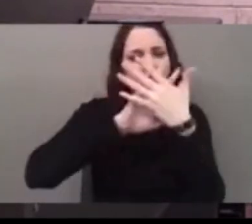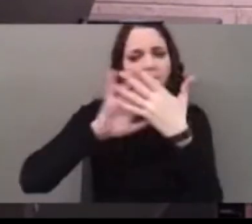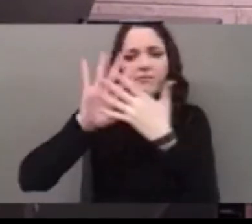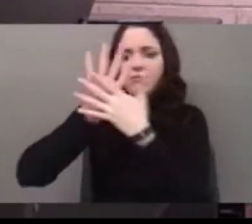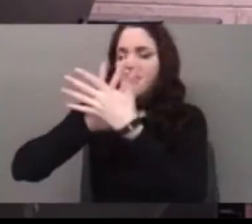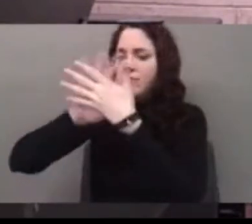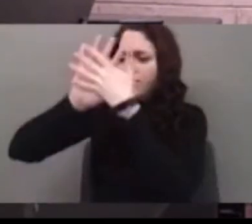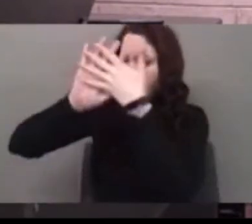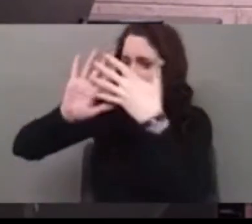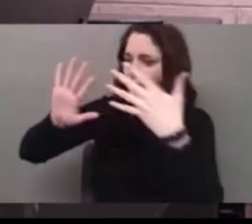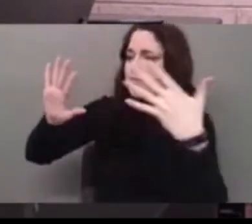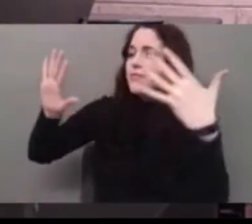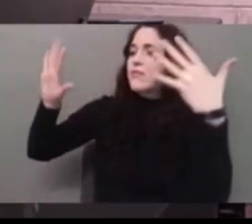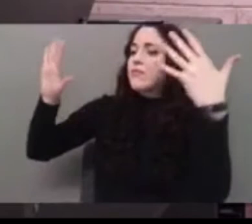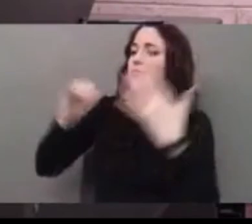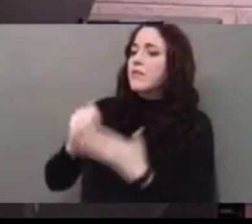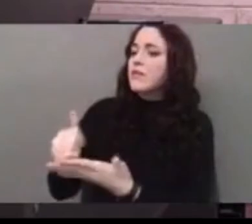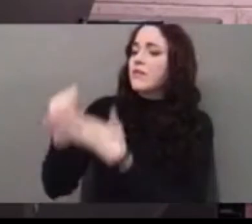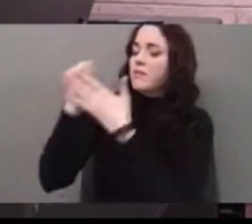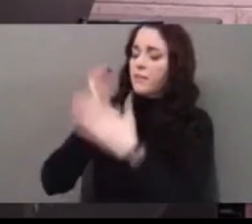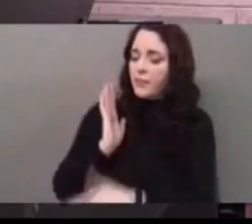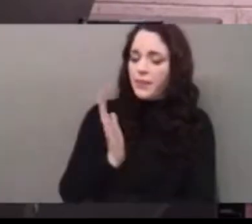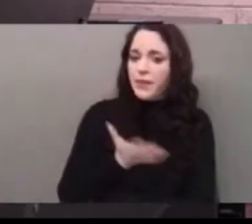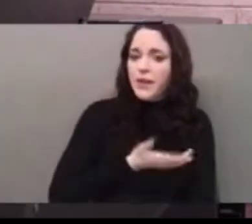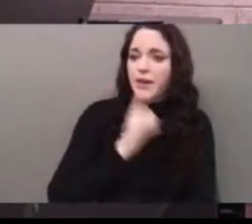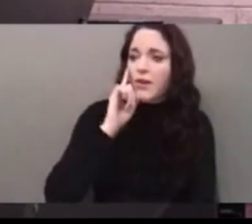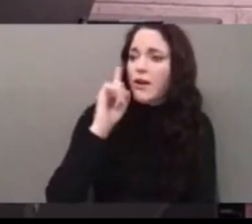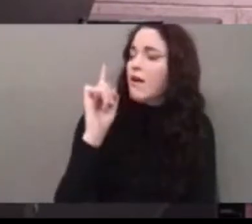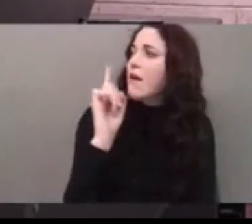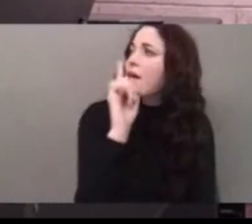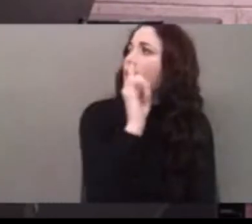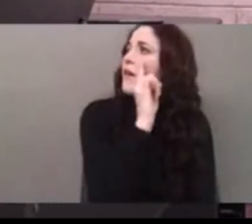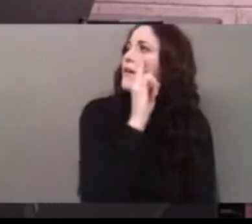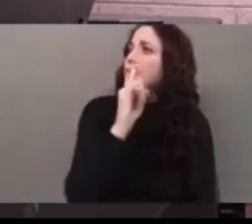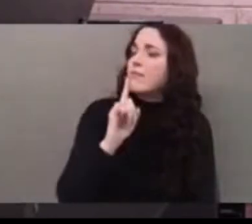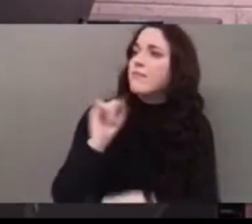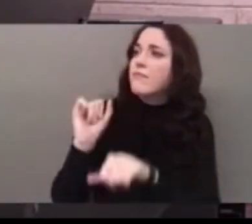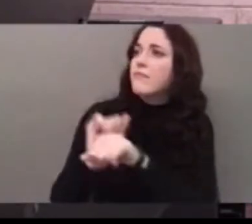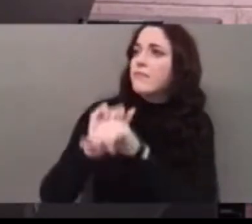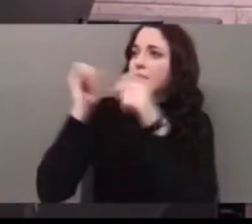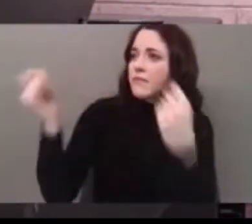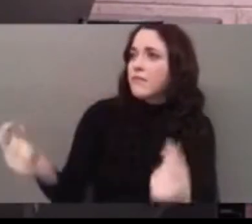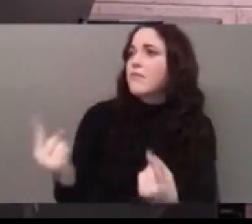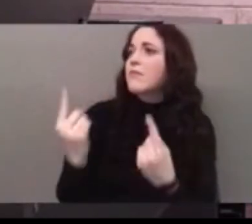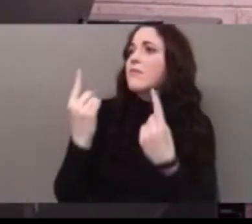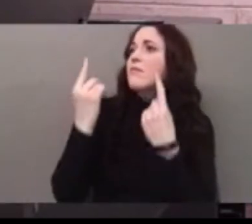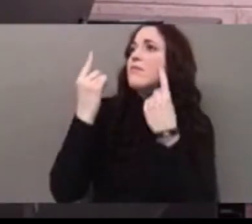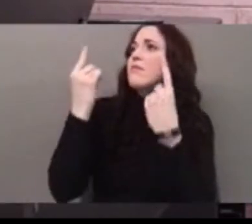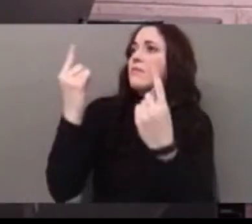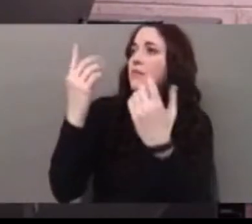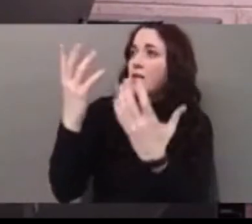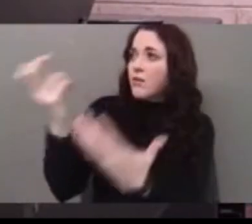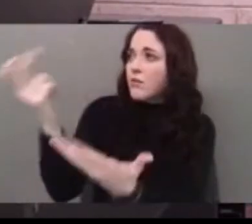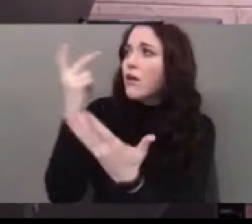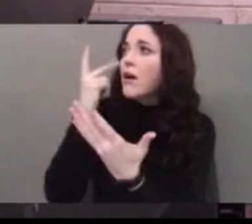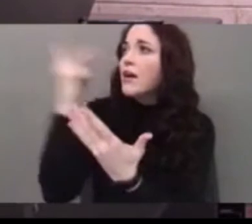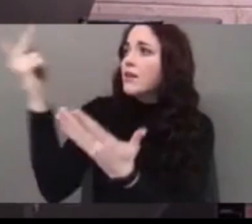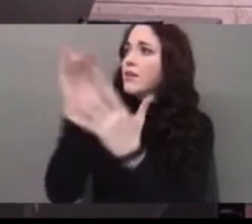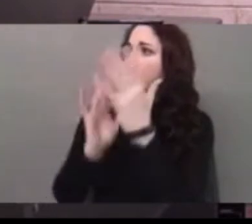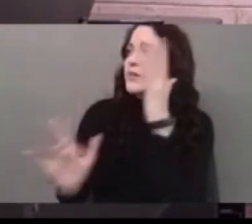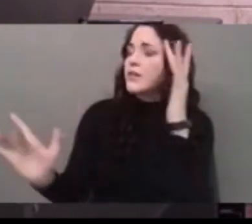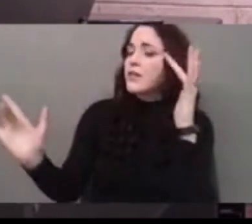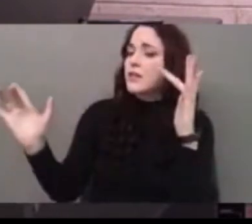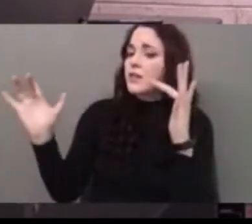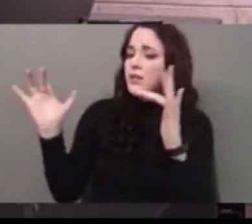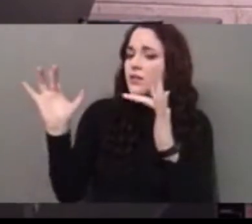Open our eyes, Lord. We want to see